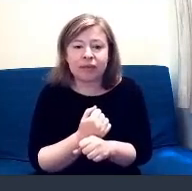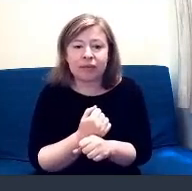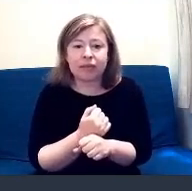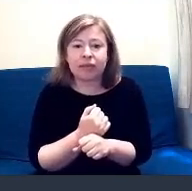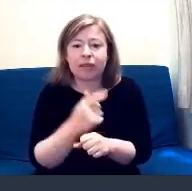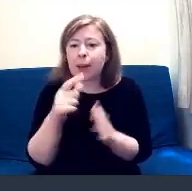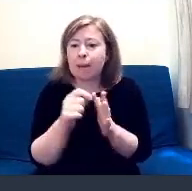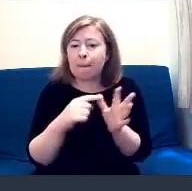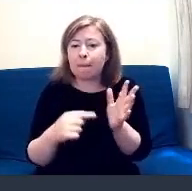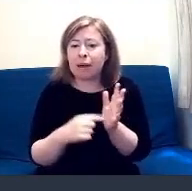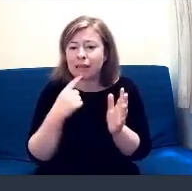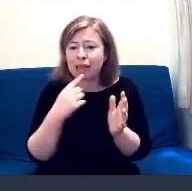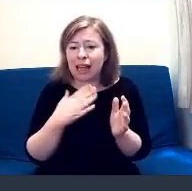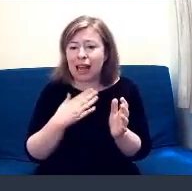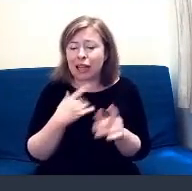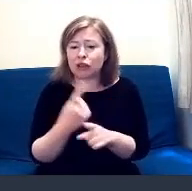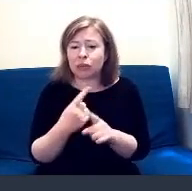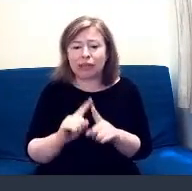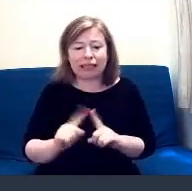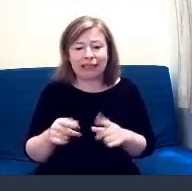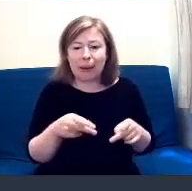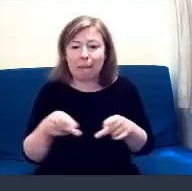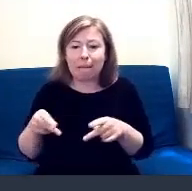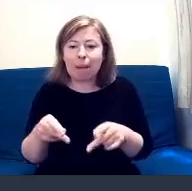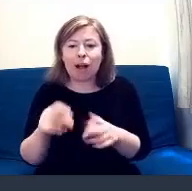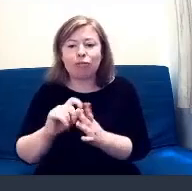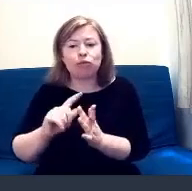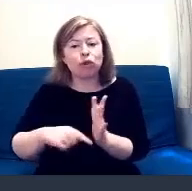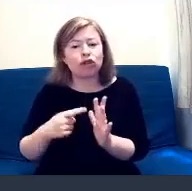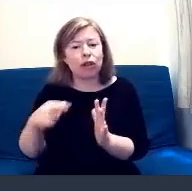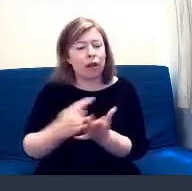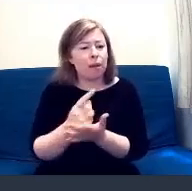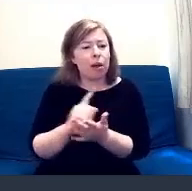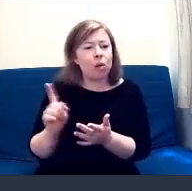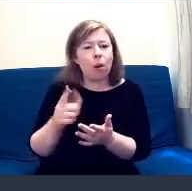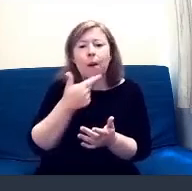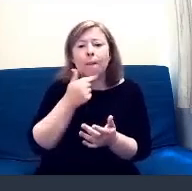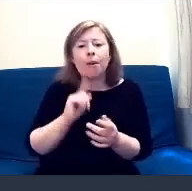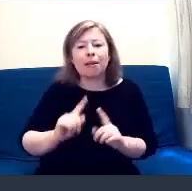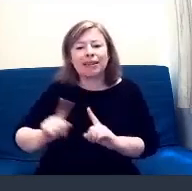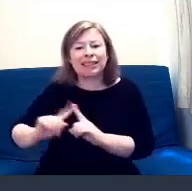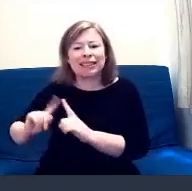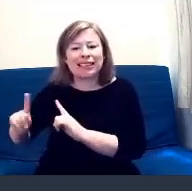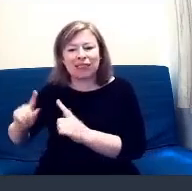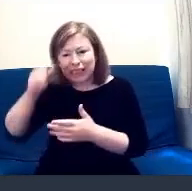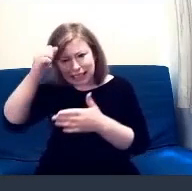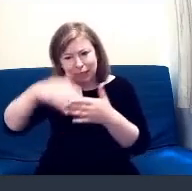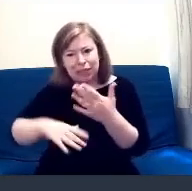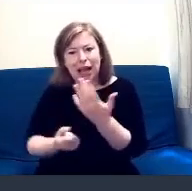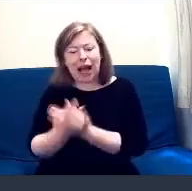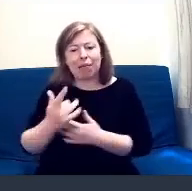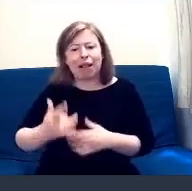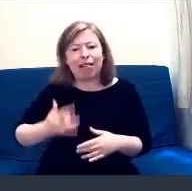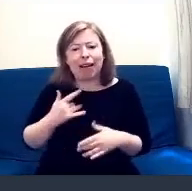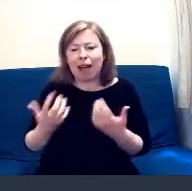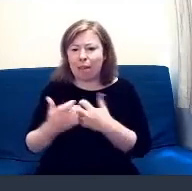talking about? It's about people's life experience and all the things that in their life, due to protected characteristics, help shape their journey through life.